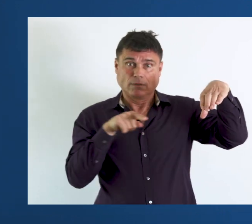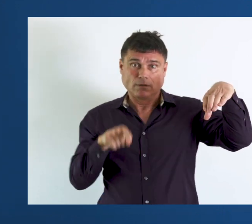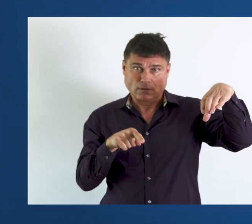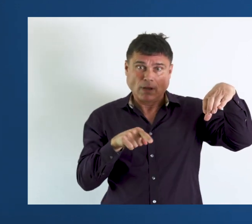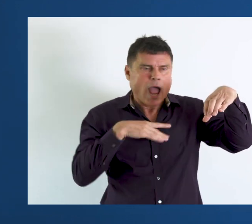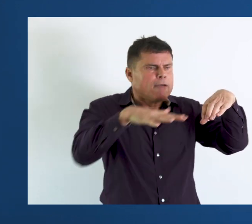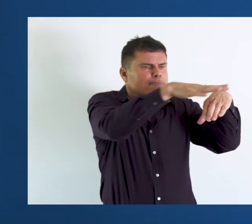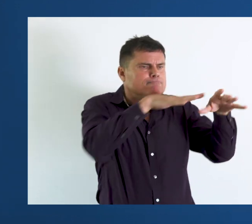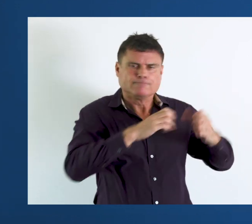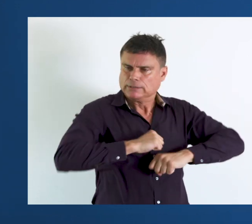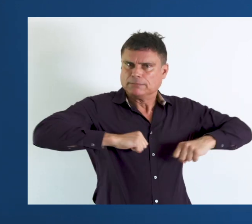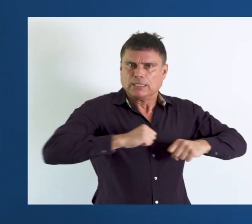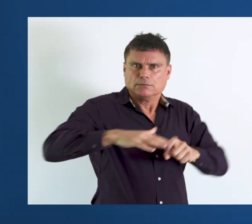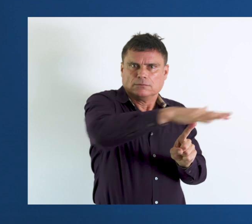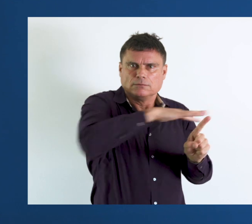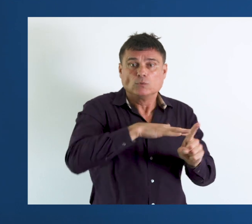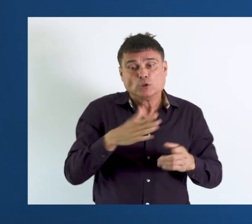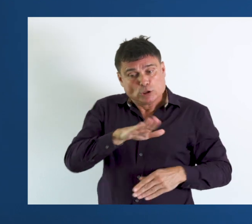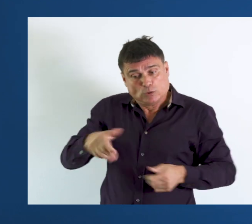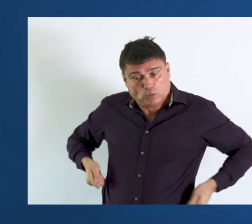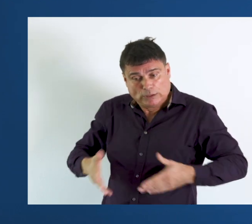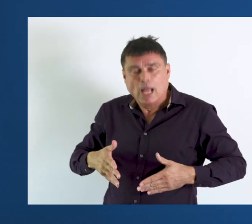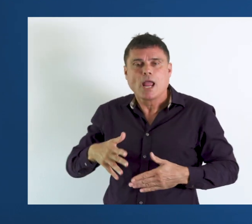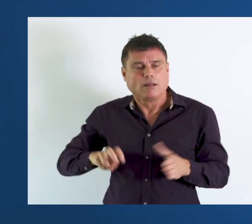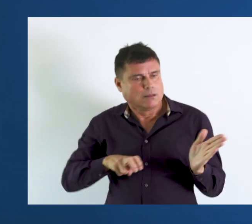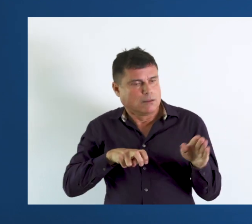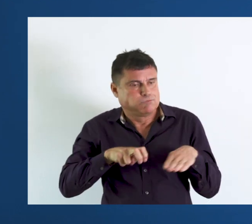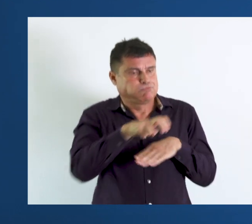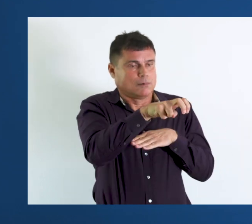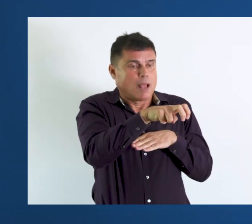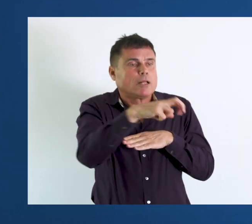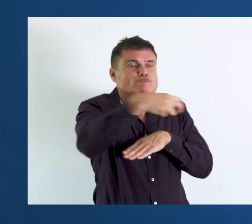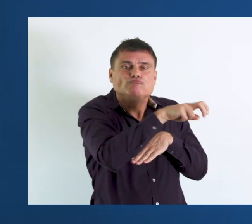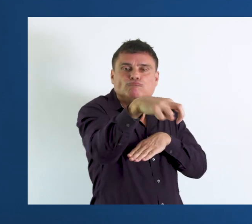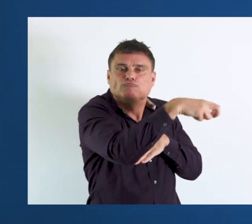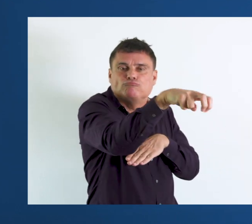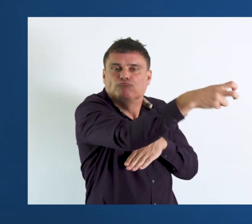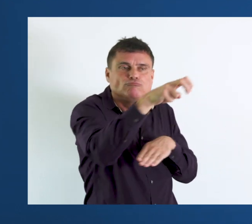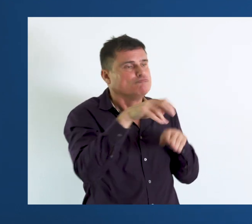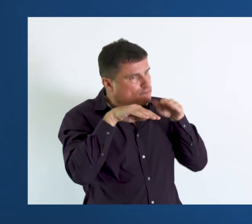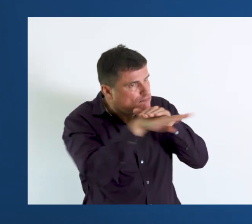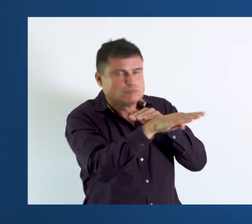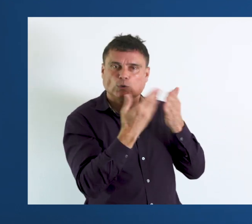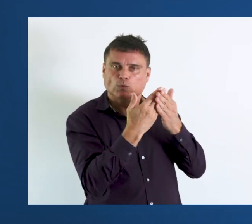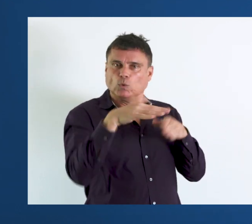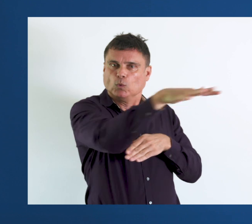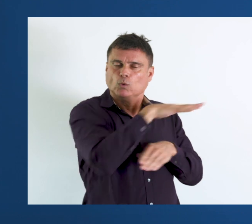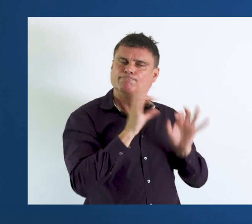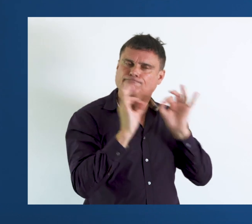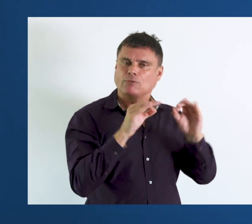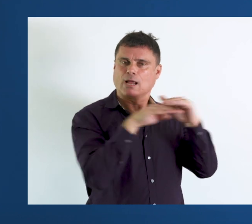that has spaces that are designed to allow for children with a wheelchair to move around, this child can attend school.